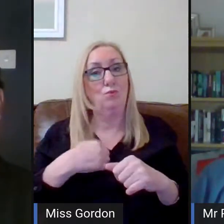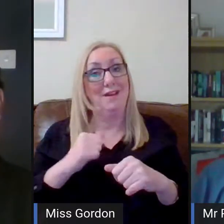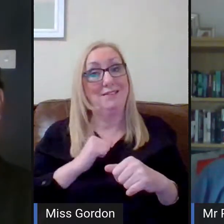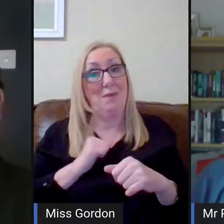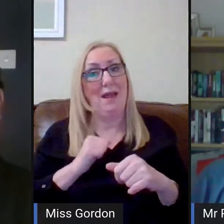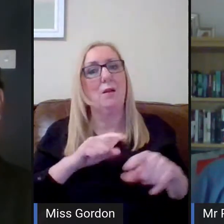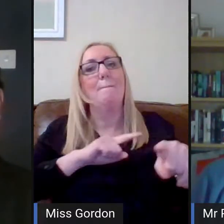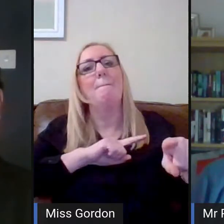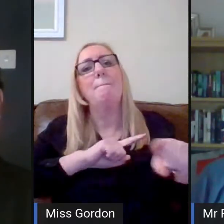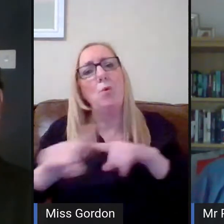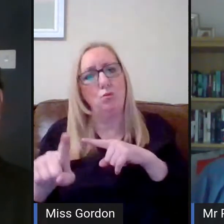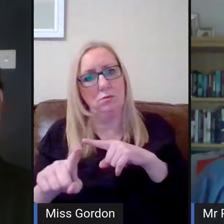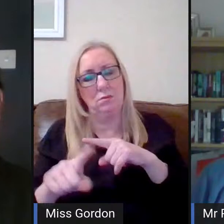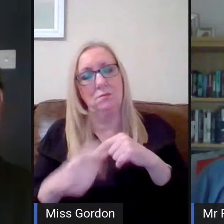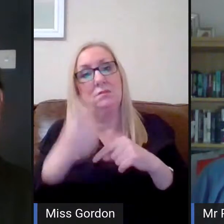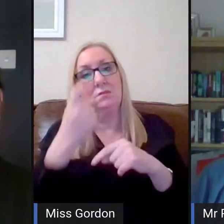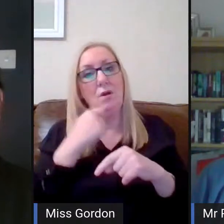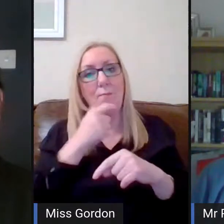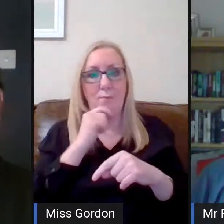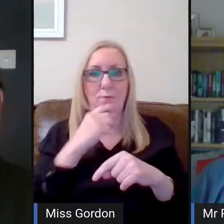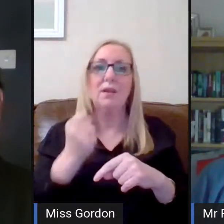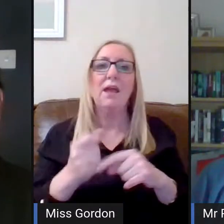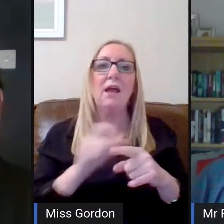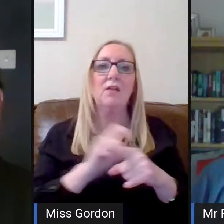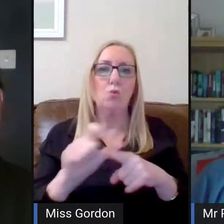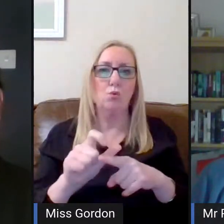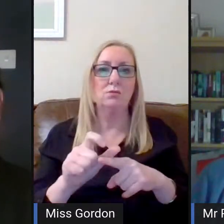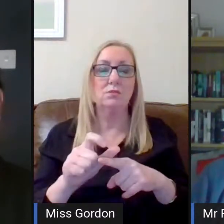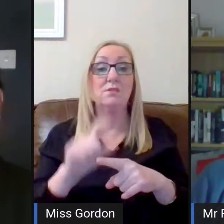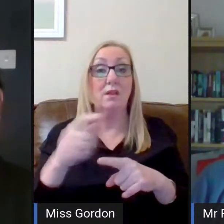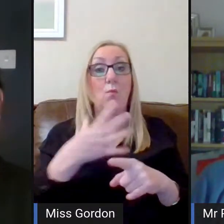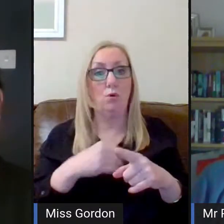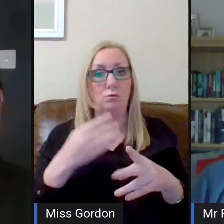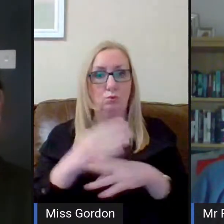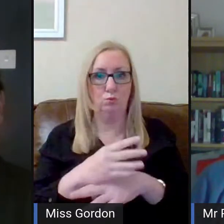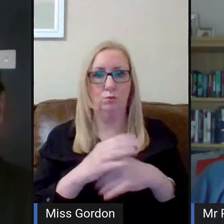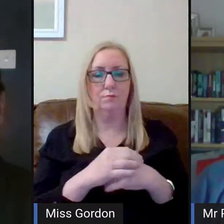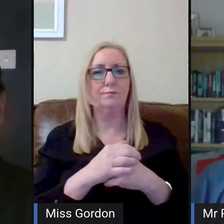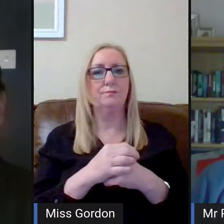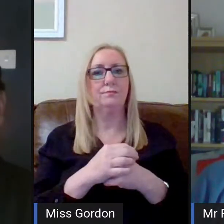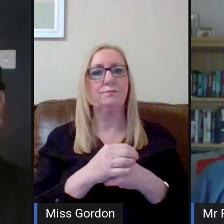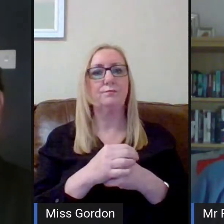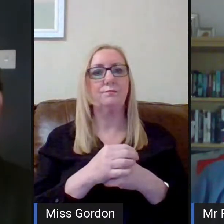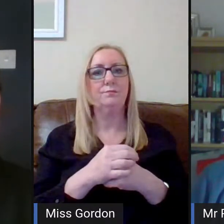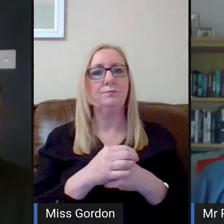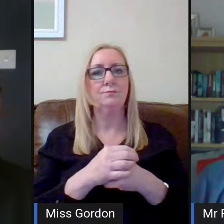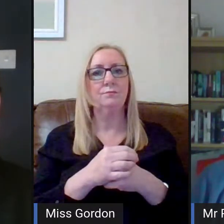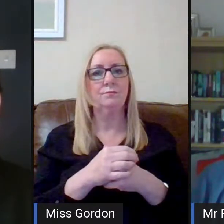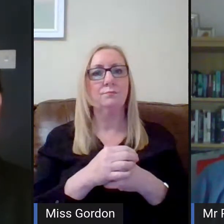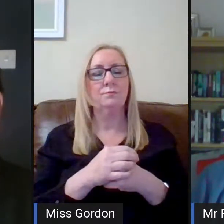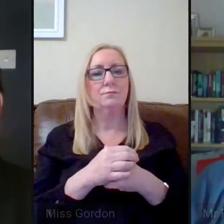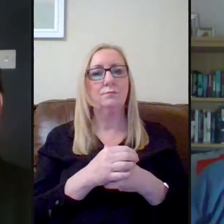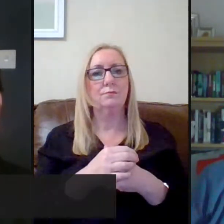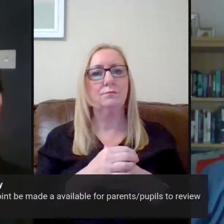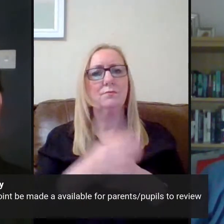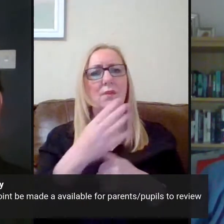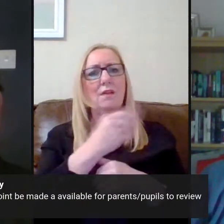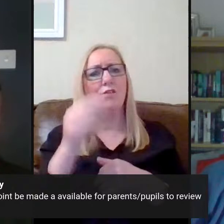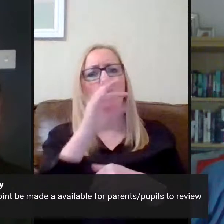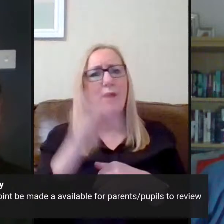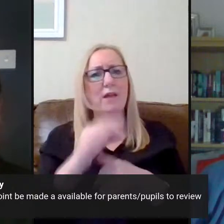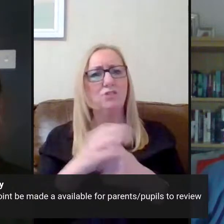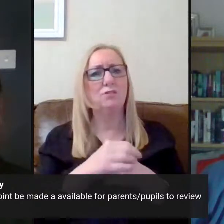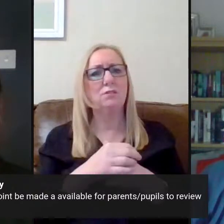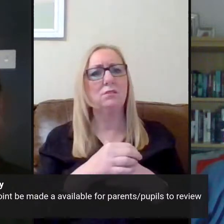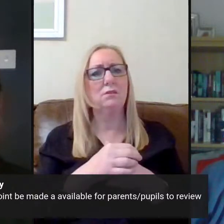majority of young people get the courses that they would want to do. Okay, perfect. A couple of questions coming in